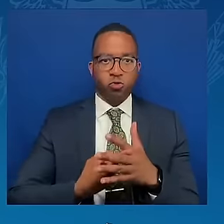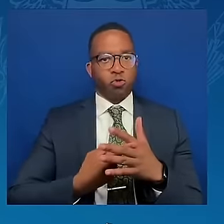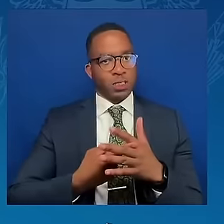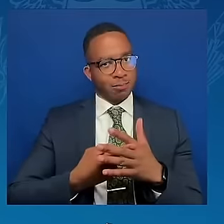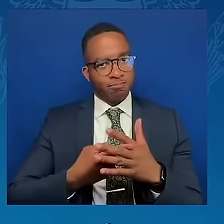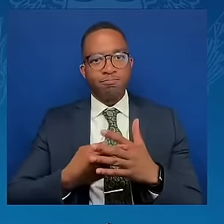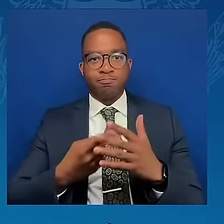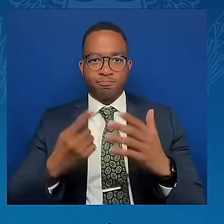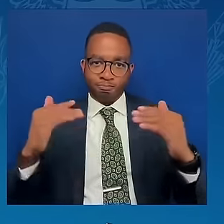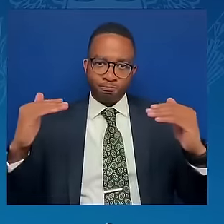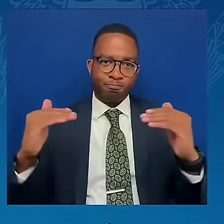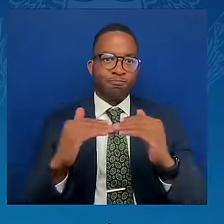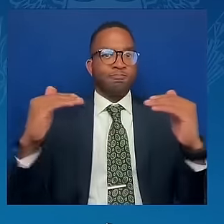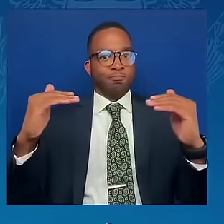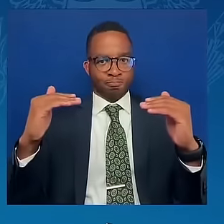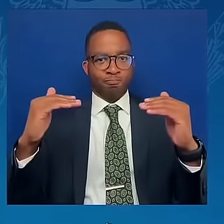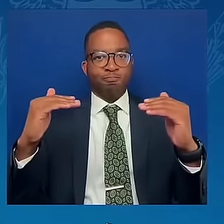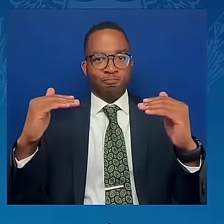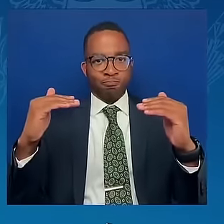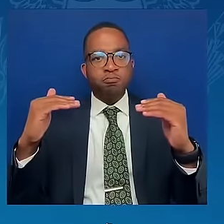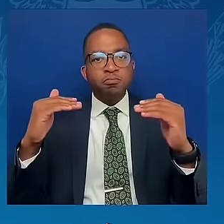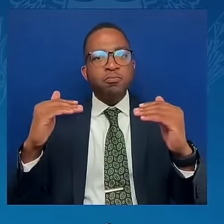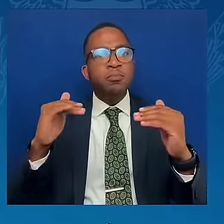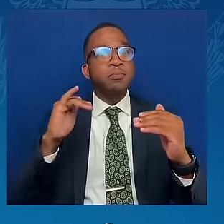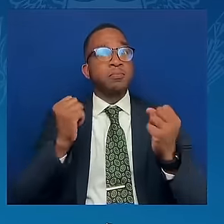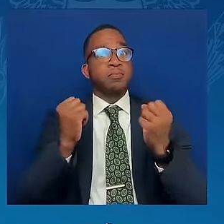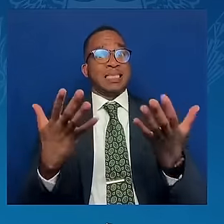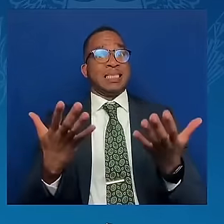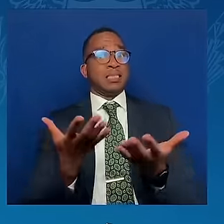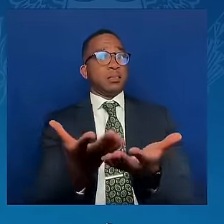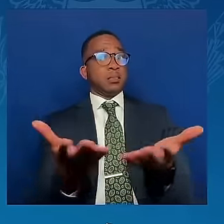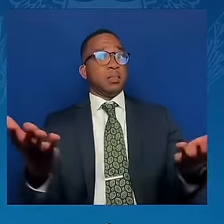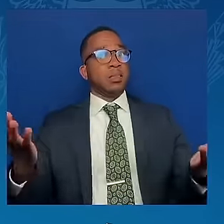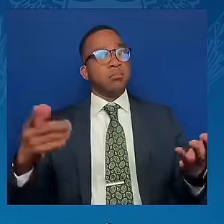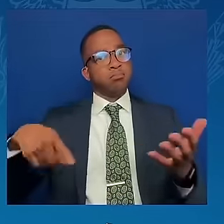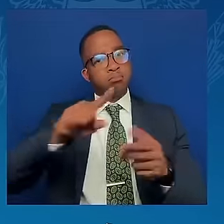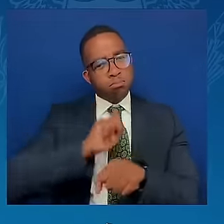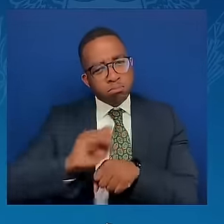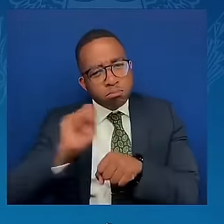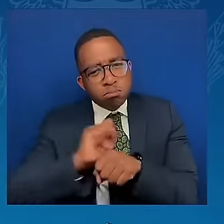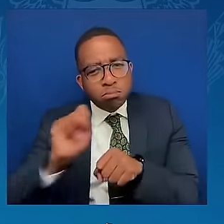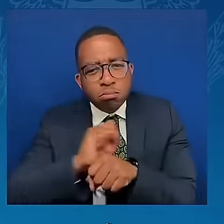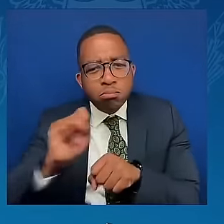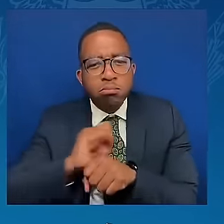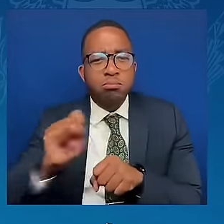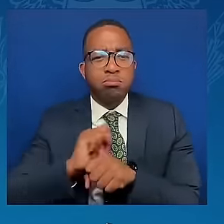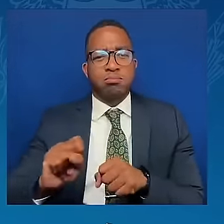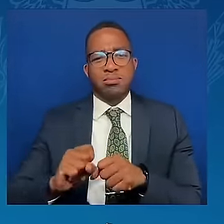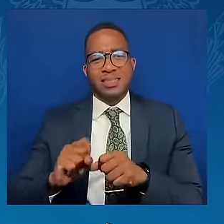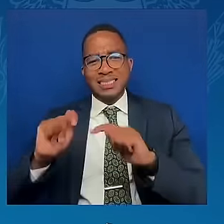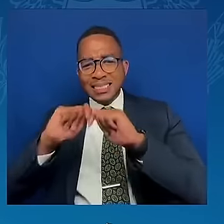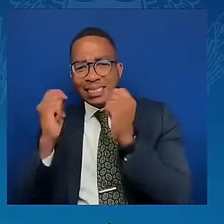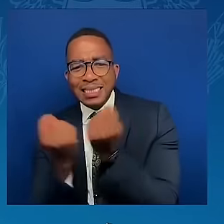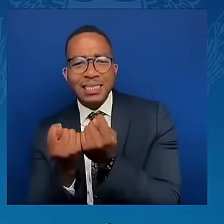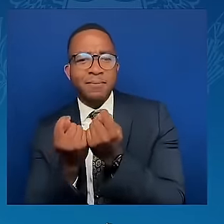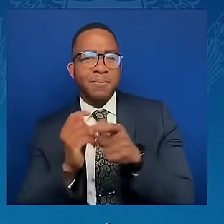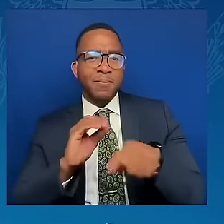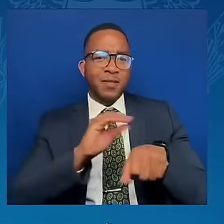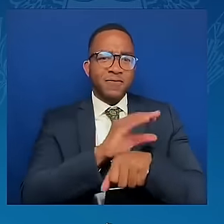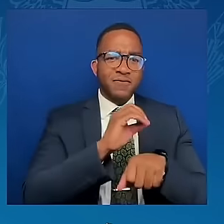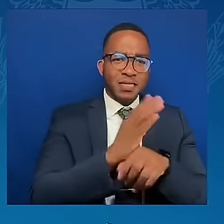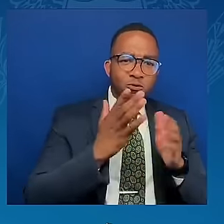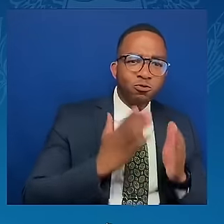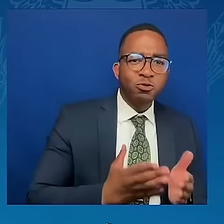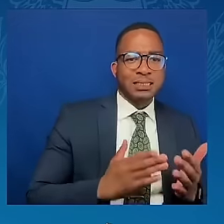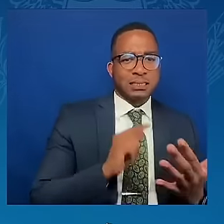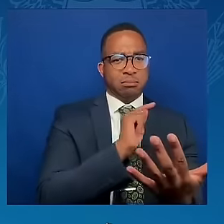this day, every leader, all the teams and advisors, all the states. 101 states and international